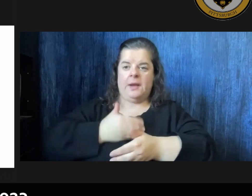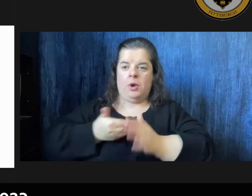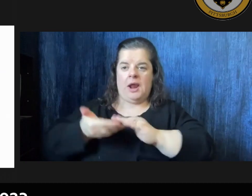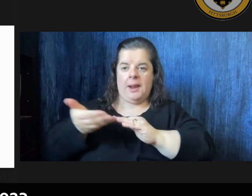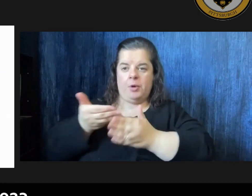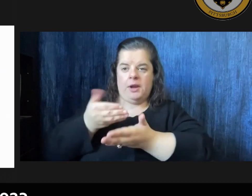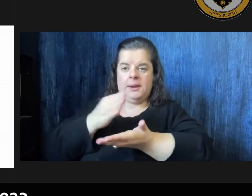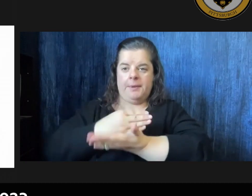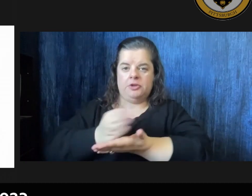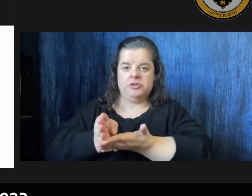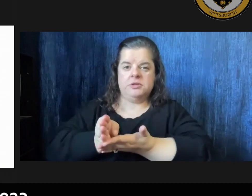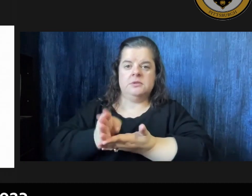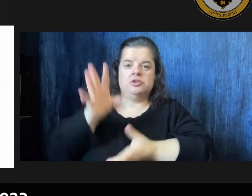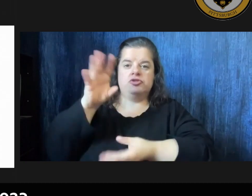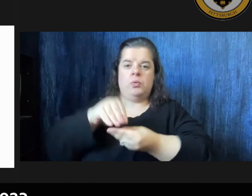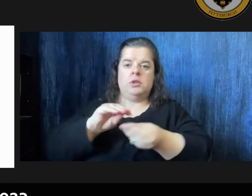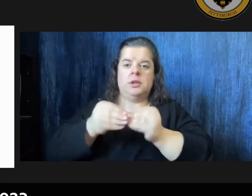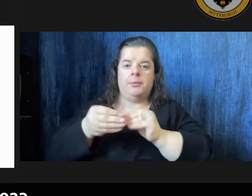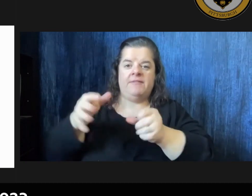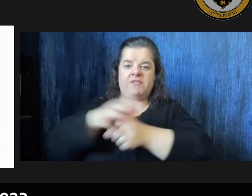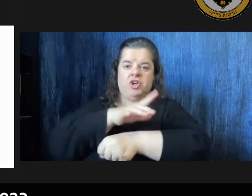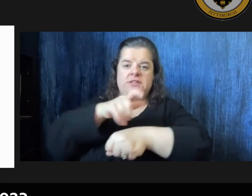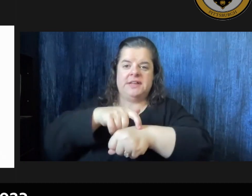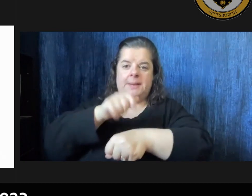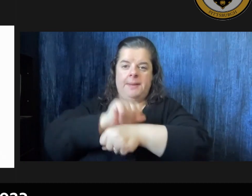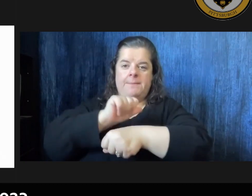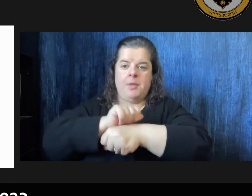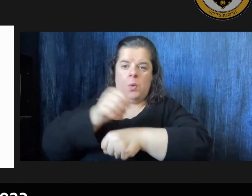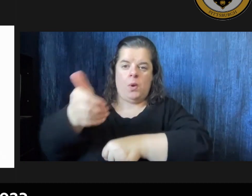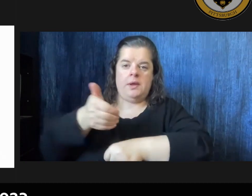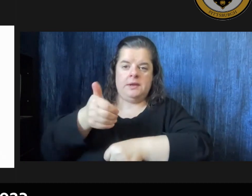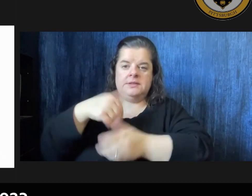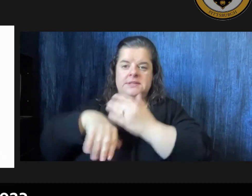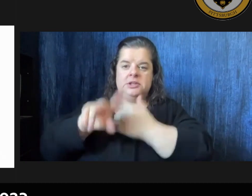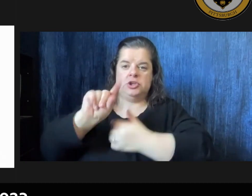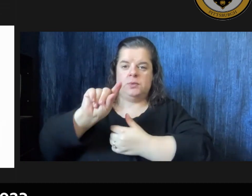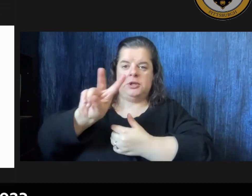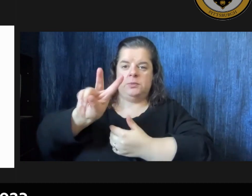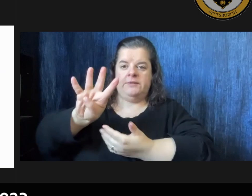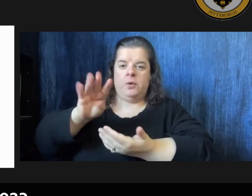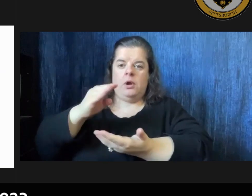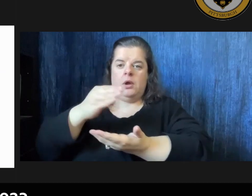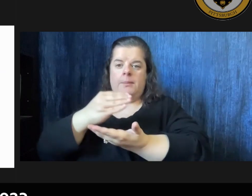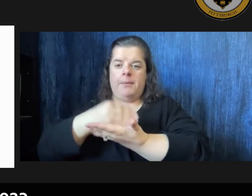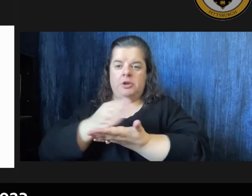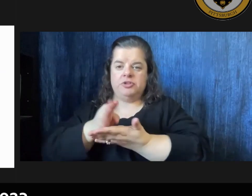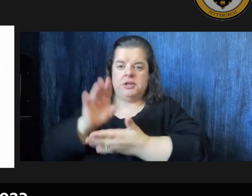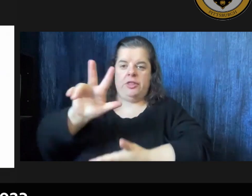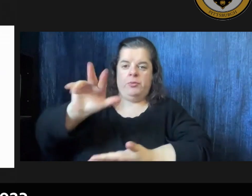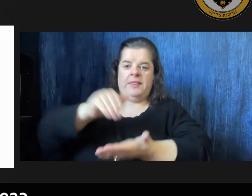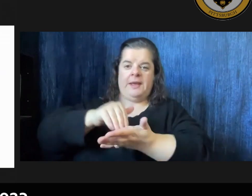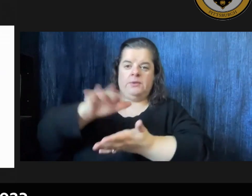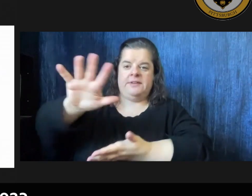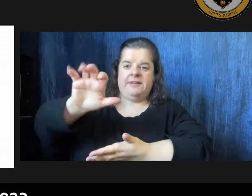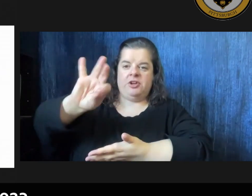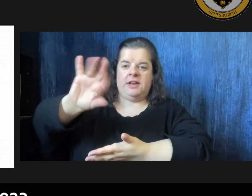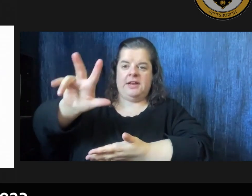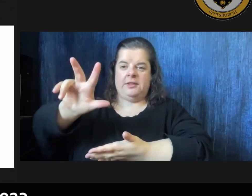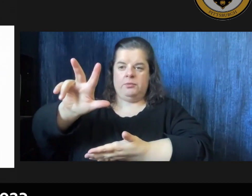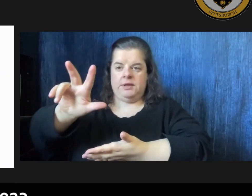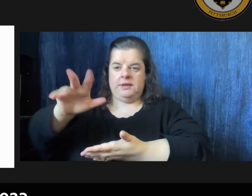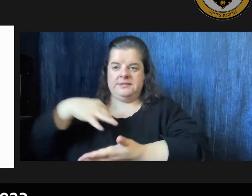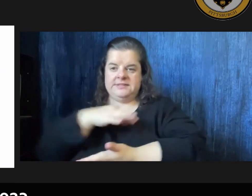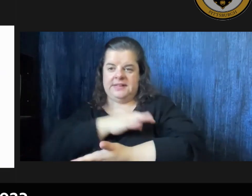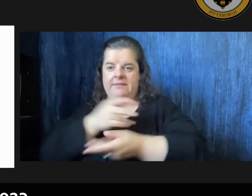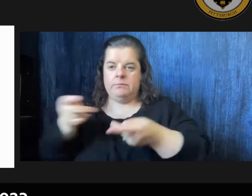total number of full-time employees in the 2024 operating budget is three thousand five hundred ninety three positions those